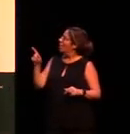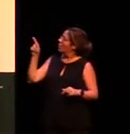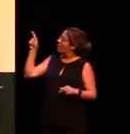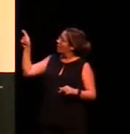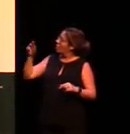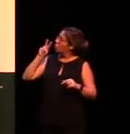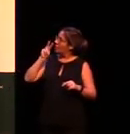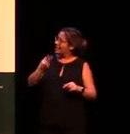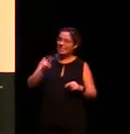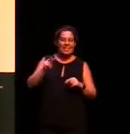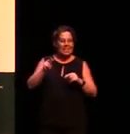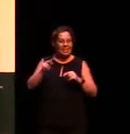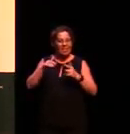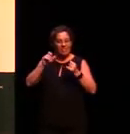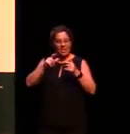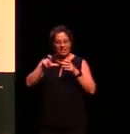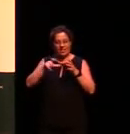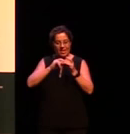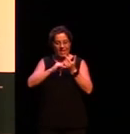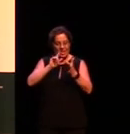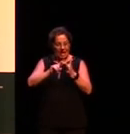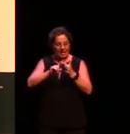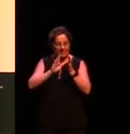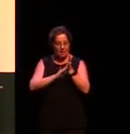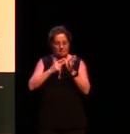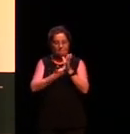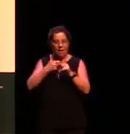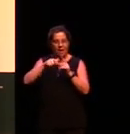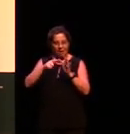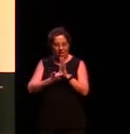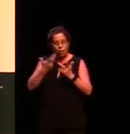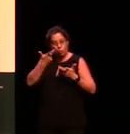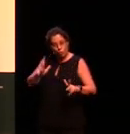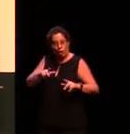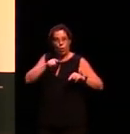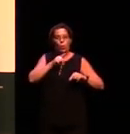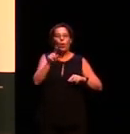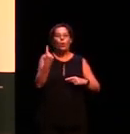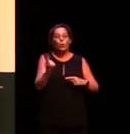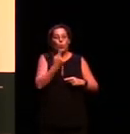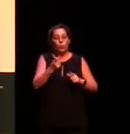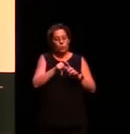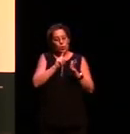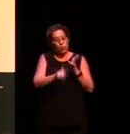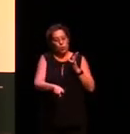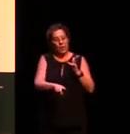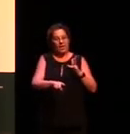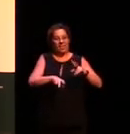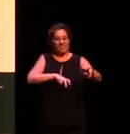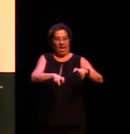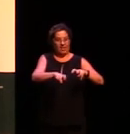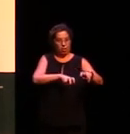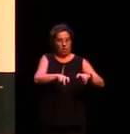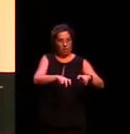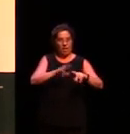case marker on it to show that it's the noun doing the action kangaroo has the case marker on it to show that the